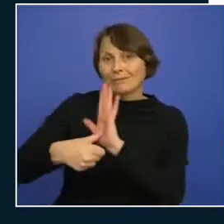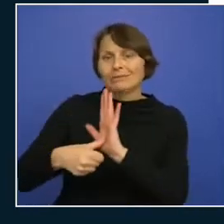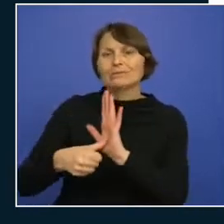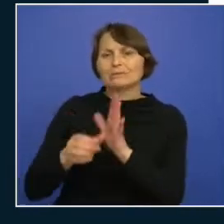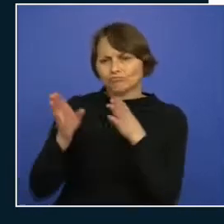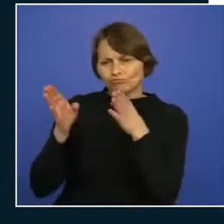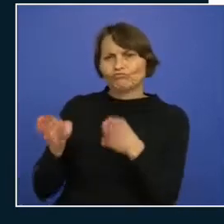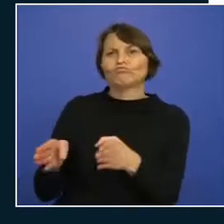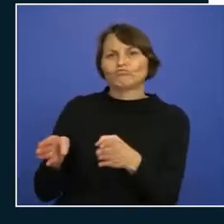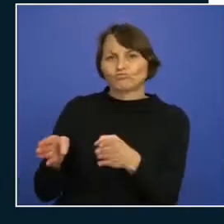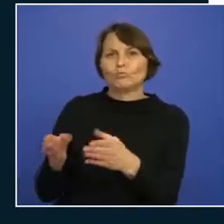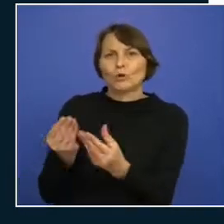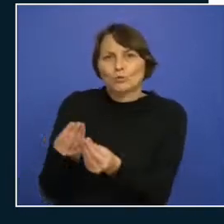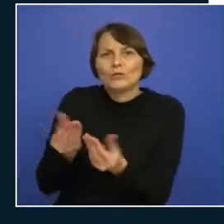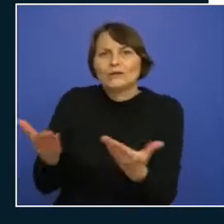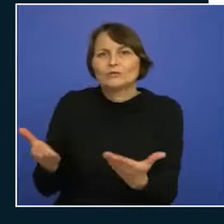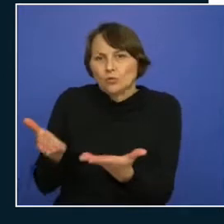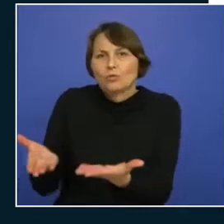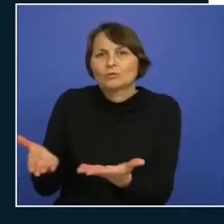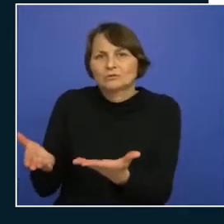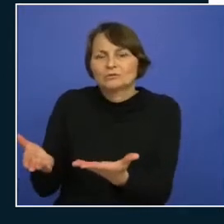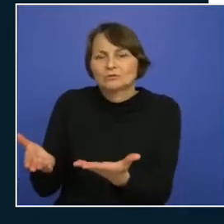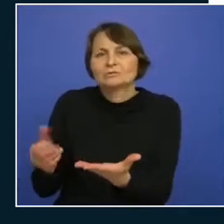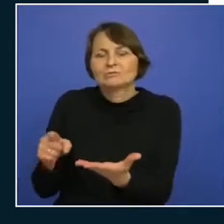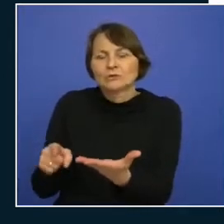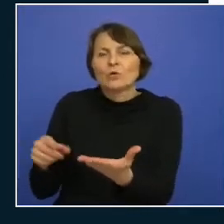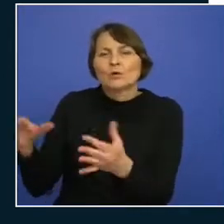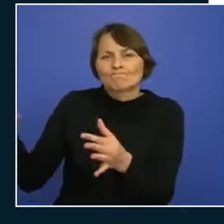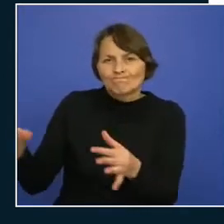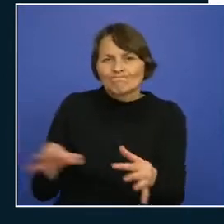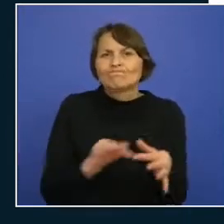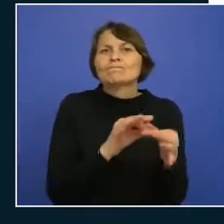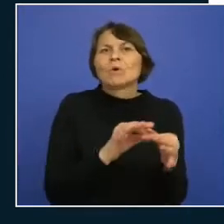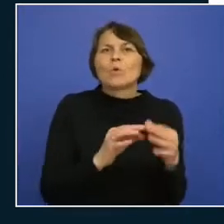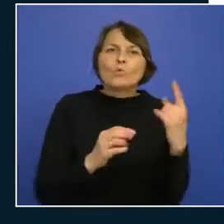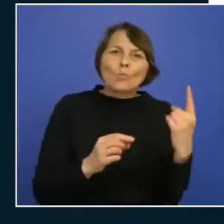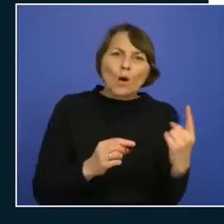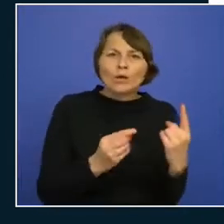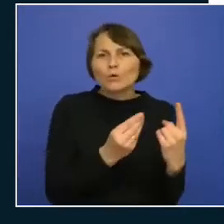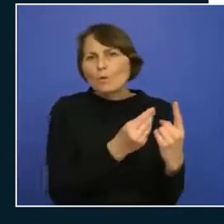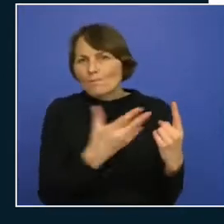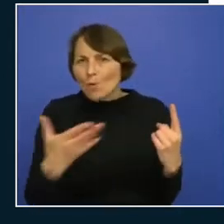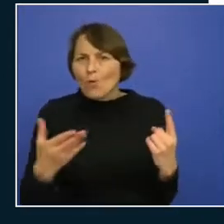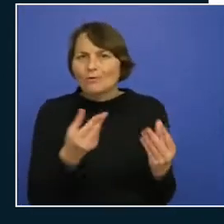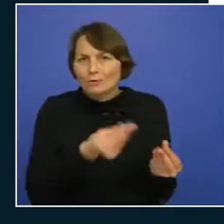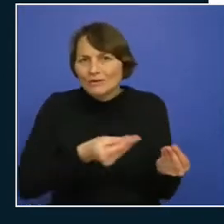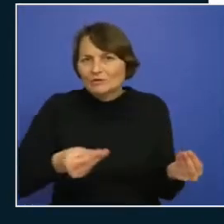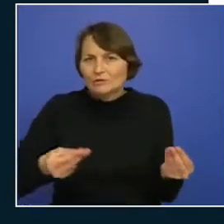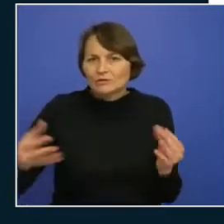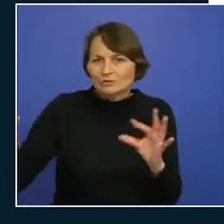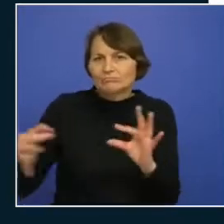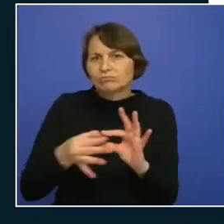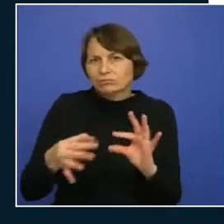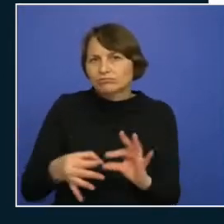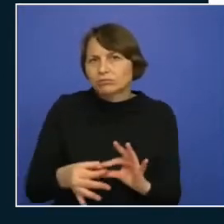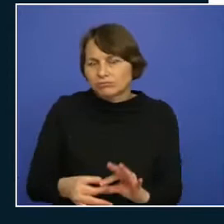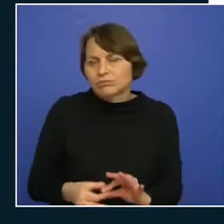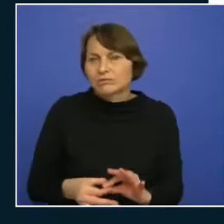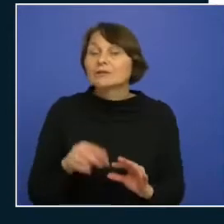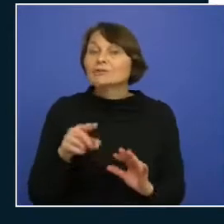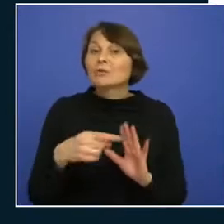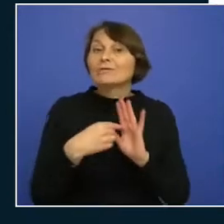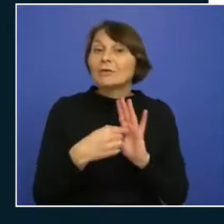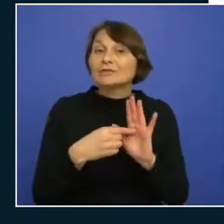and you associate that with one or more resources and yeah for example you use that for